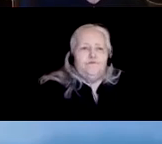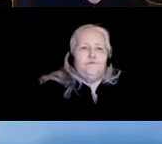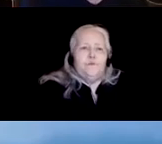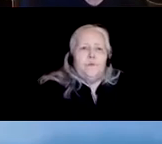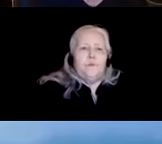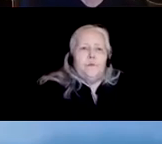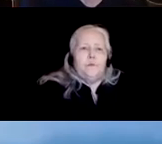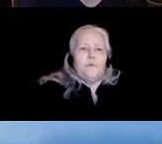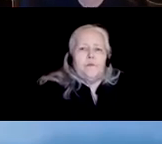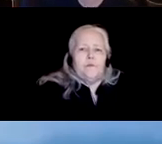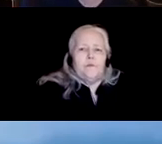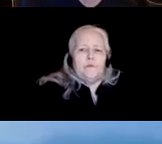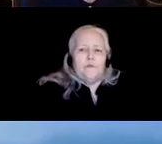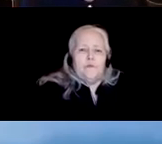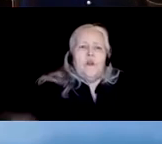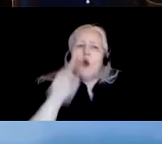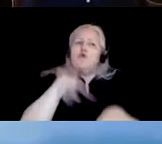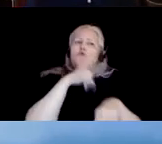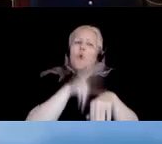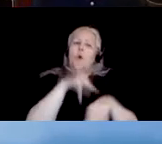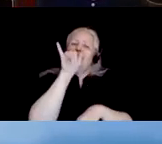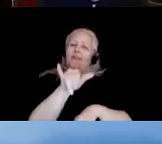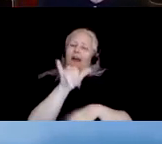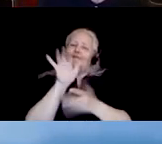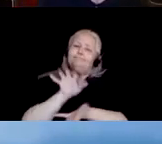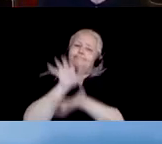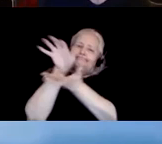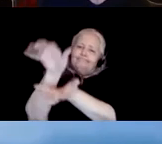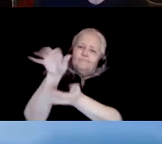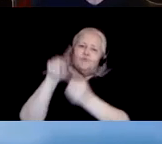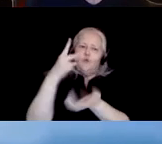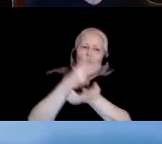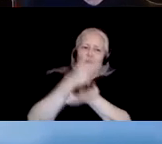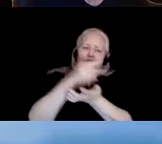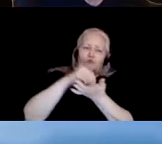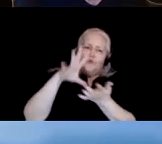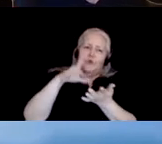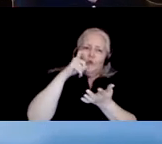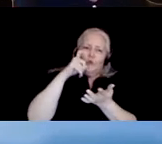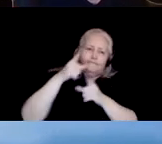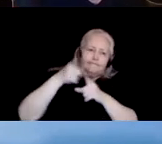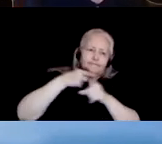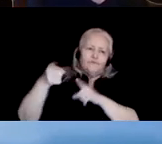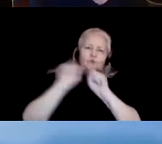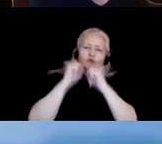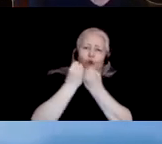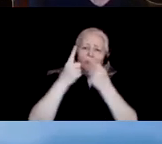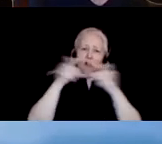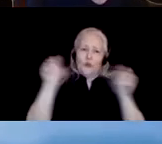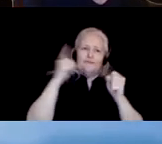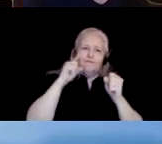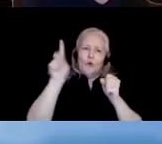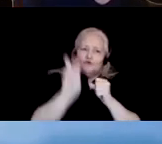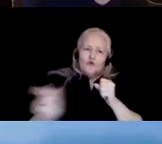this is normally a travel award for a graduate student specializing in sociolinguistics. This year's recipient